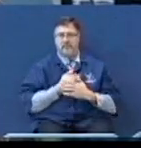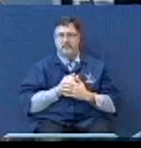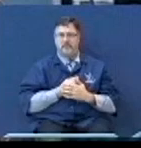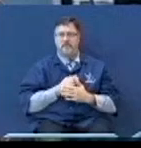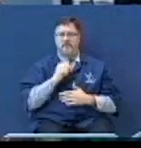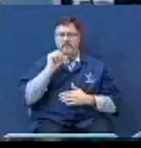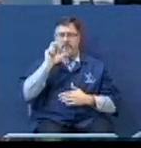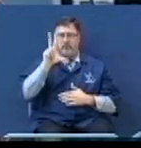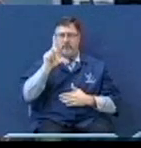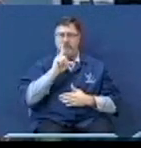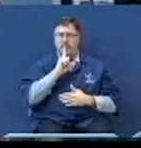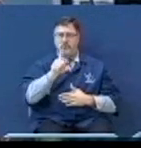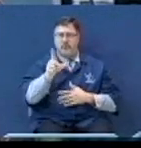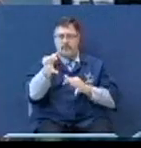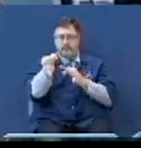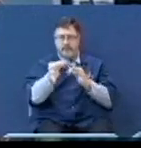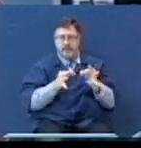go home.